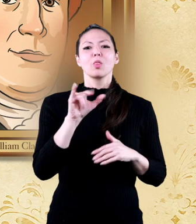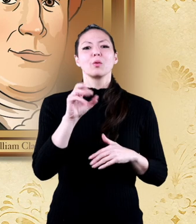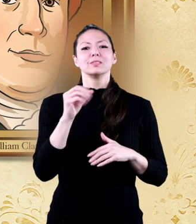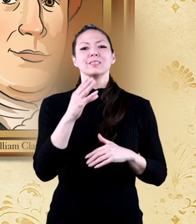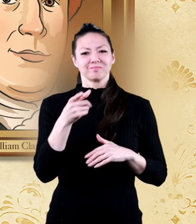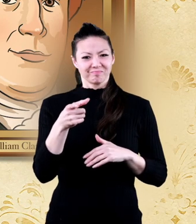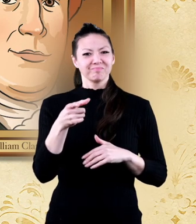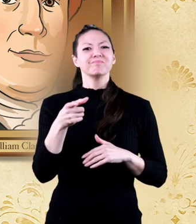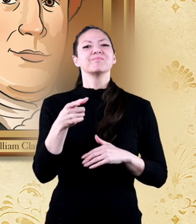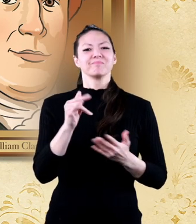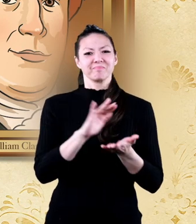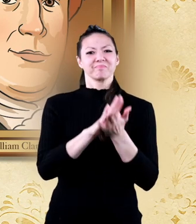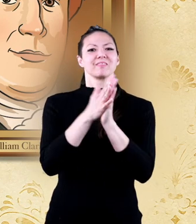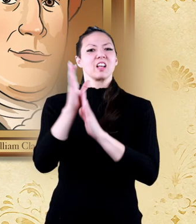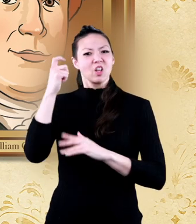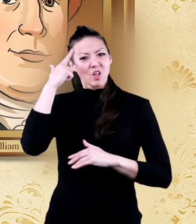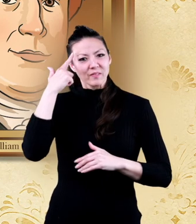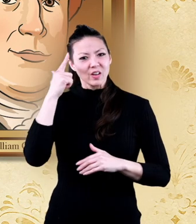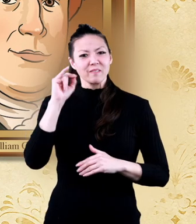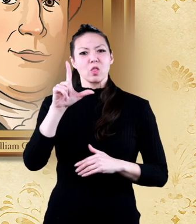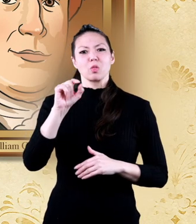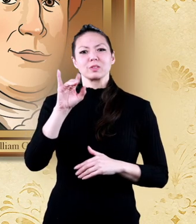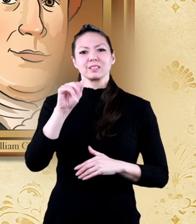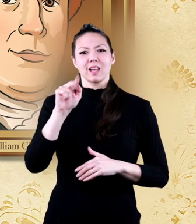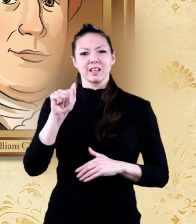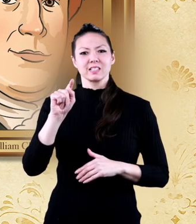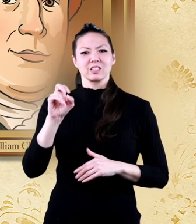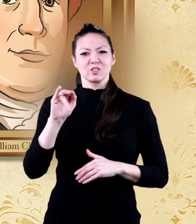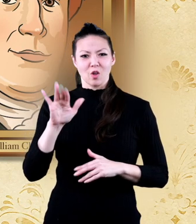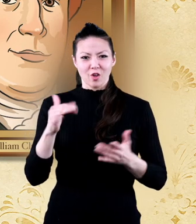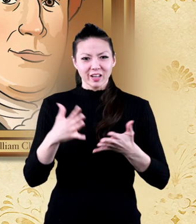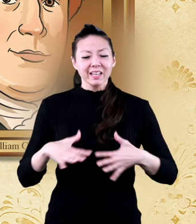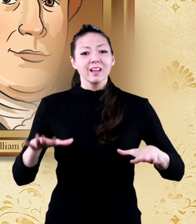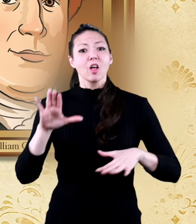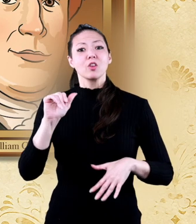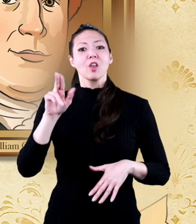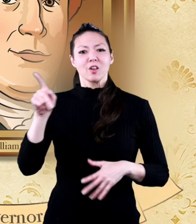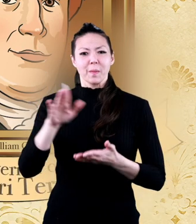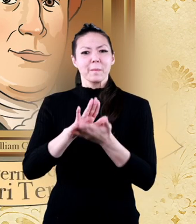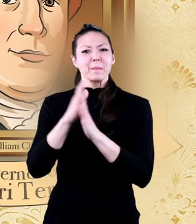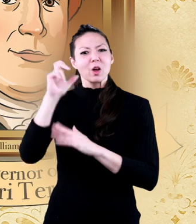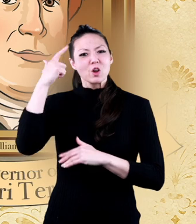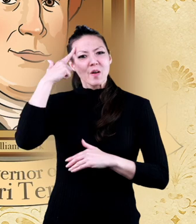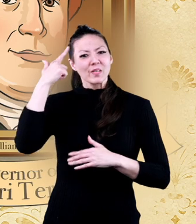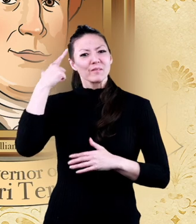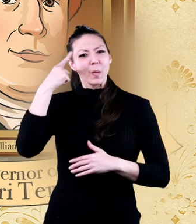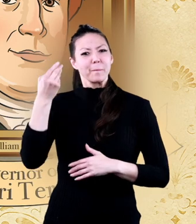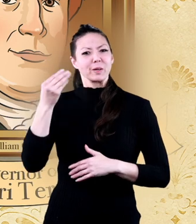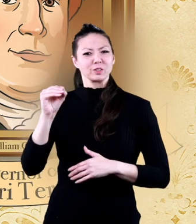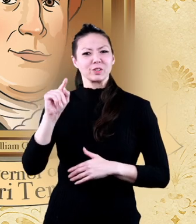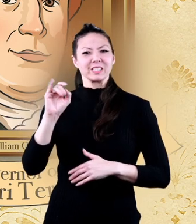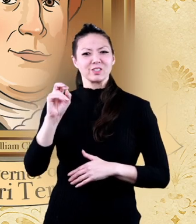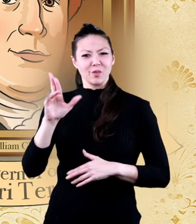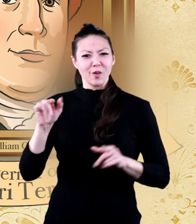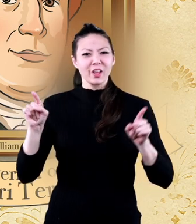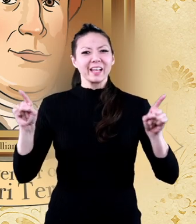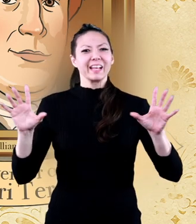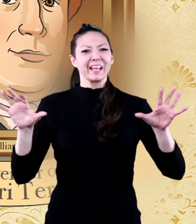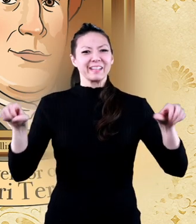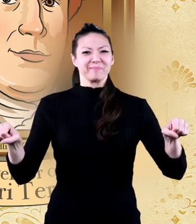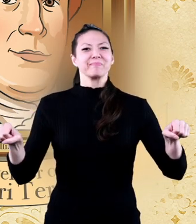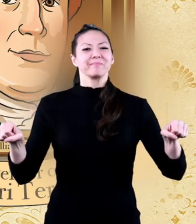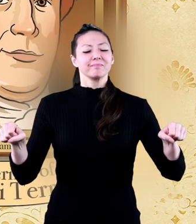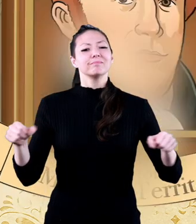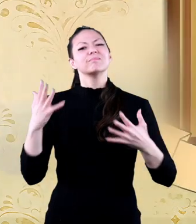journey, Lewis was appointed as governor of the Louisiana Territory. And Clark became the governor of the Missouri